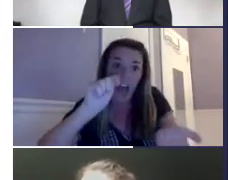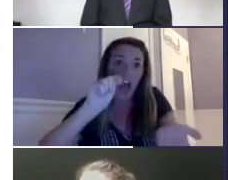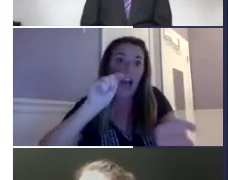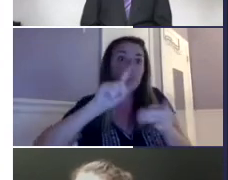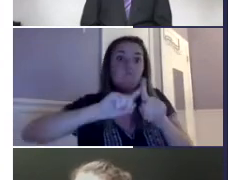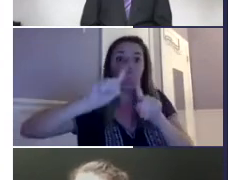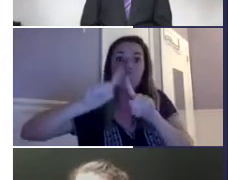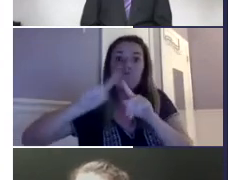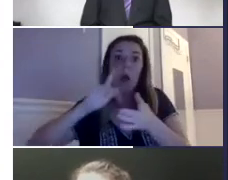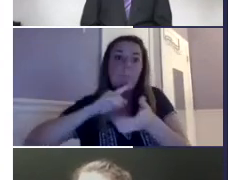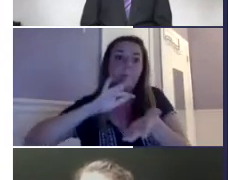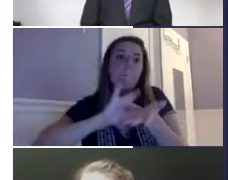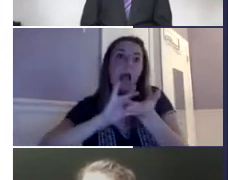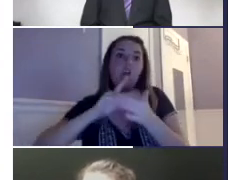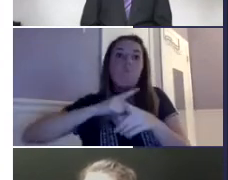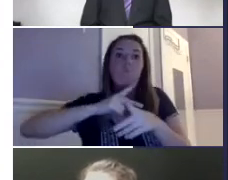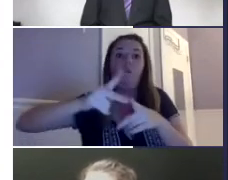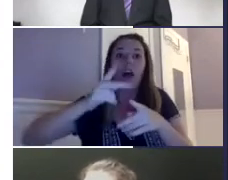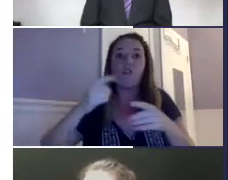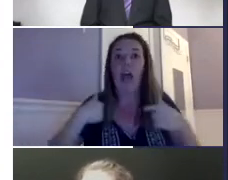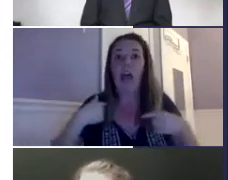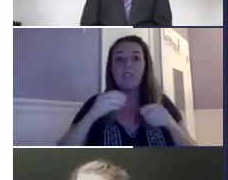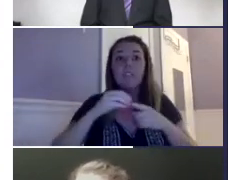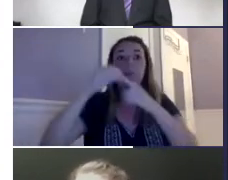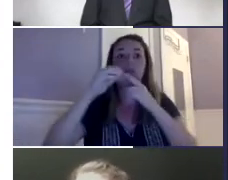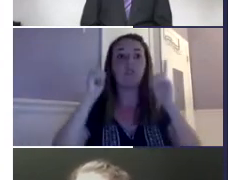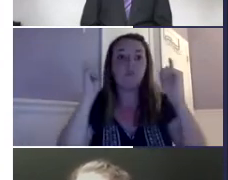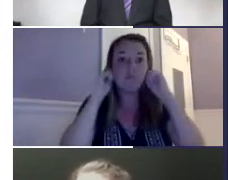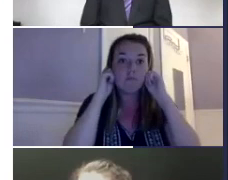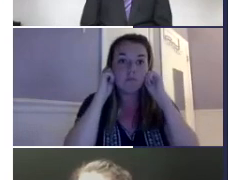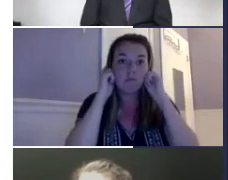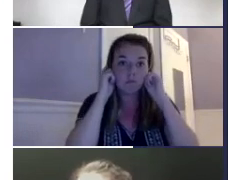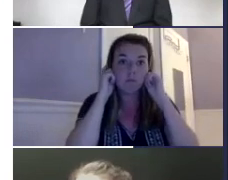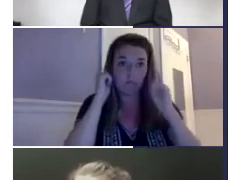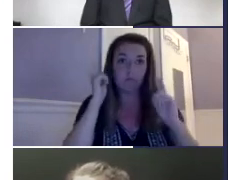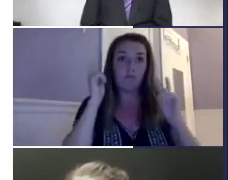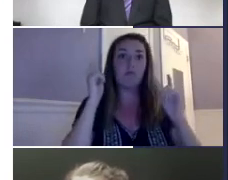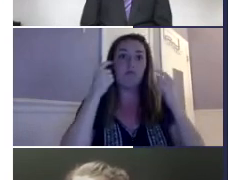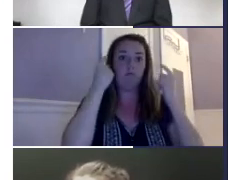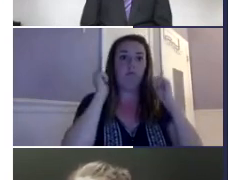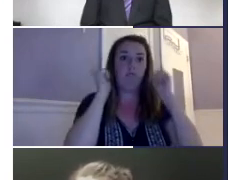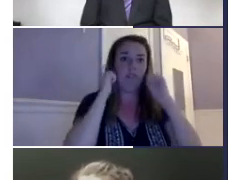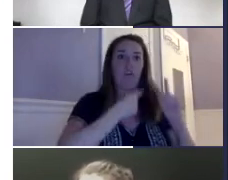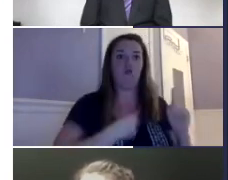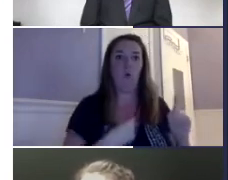Also, potentially doctors, vets, and other medical professionals have special hearing aids or special